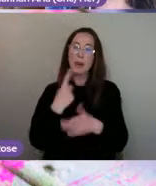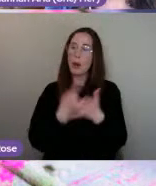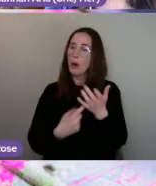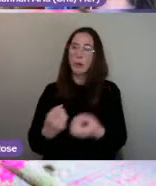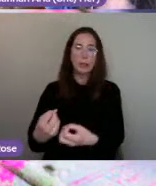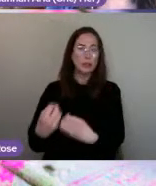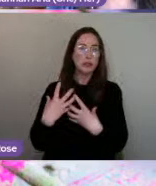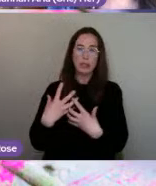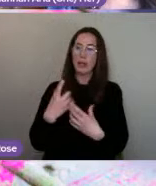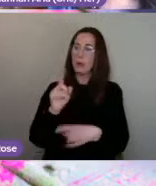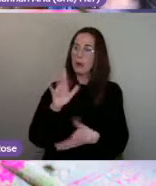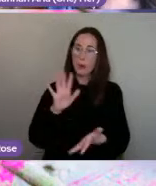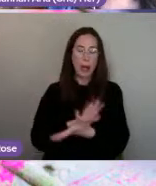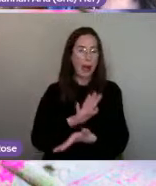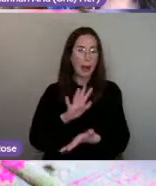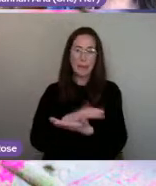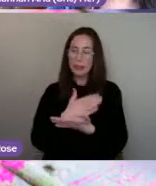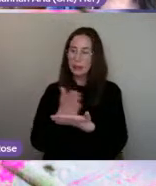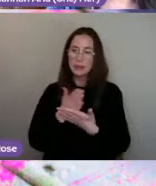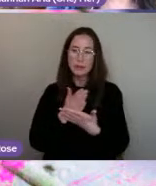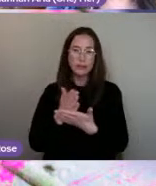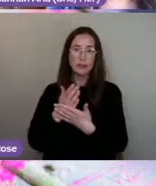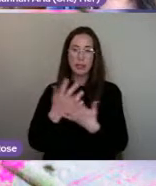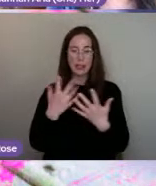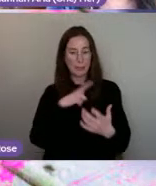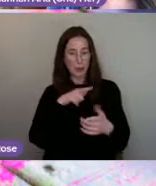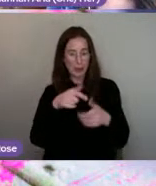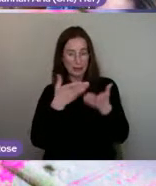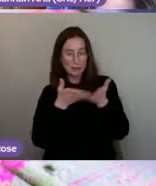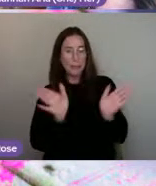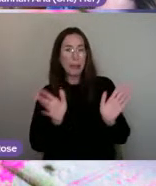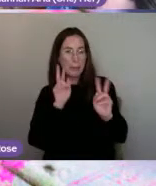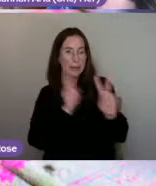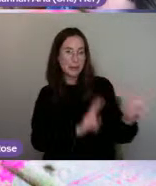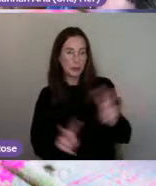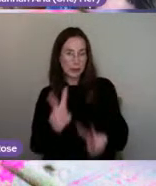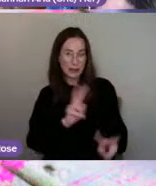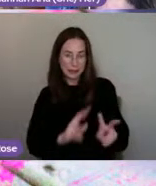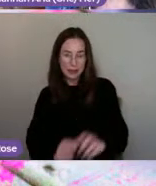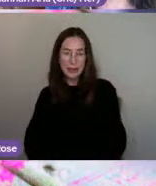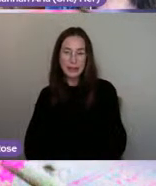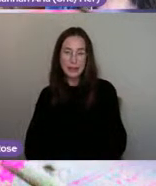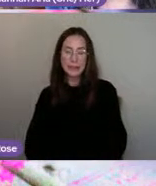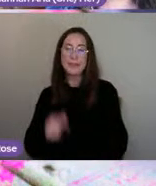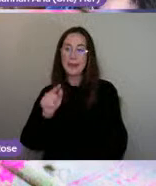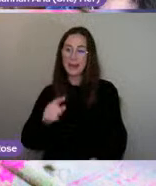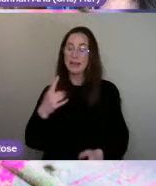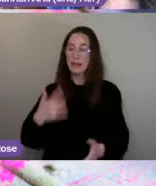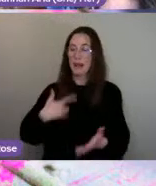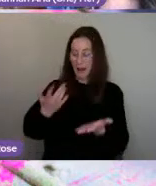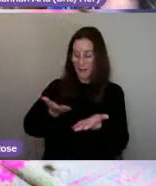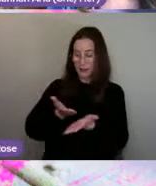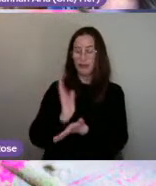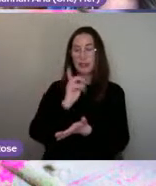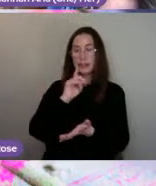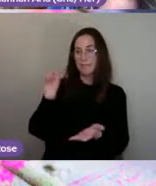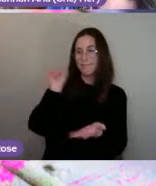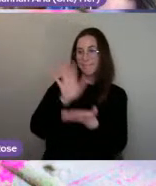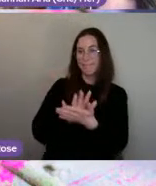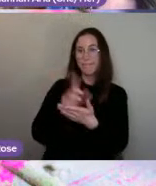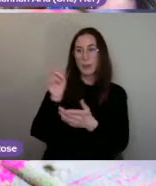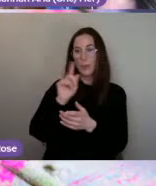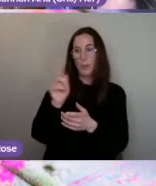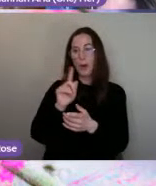what you are happy with people in the public arena seeing. These videos, these live streams will be put on our YouTube